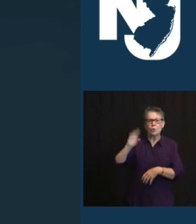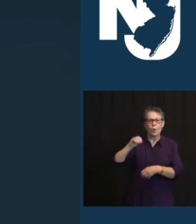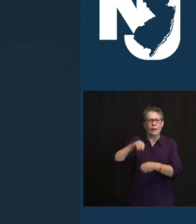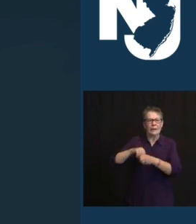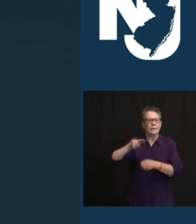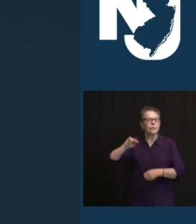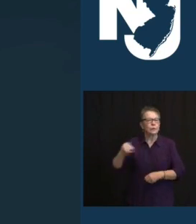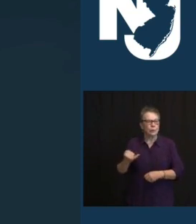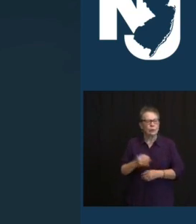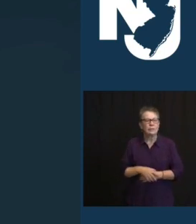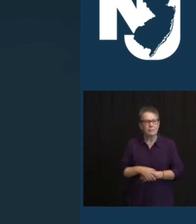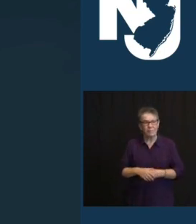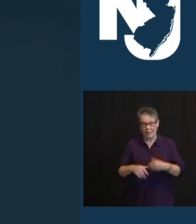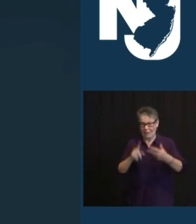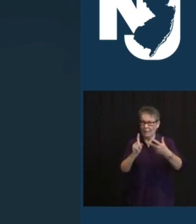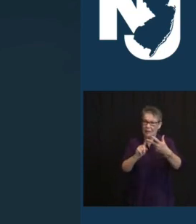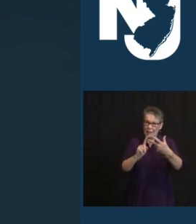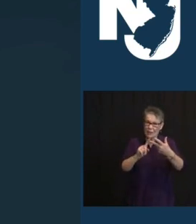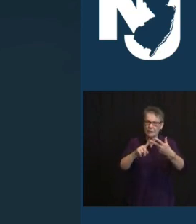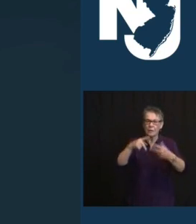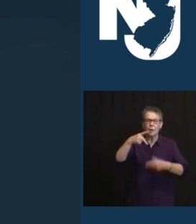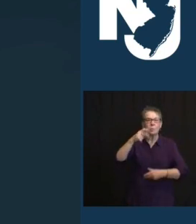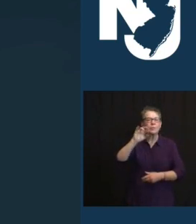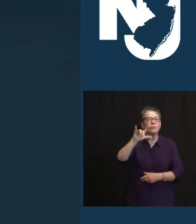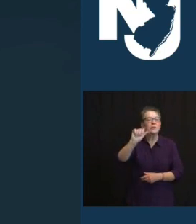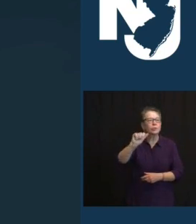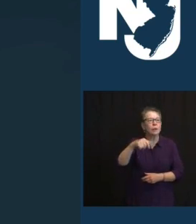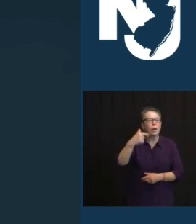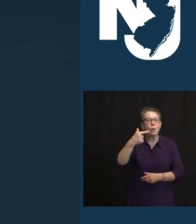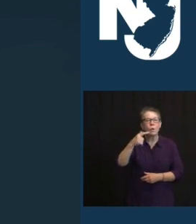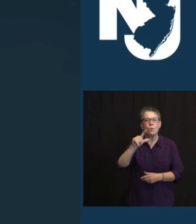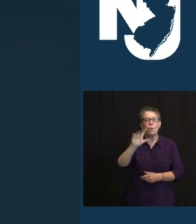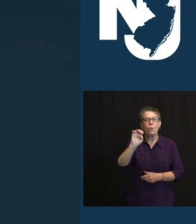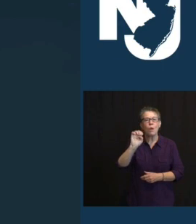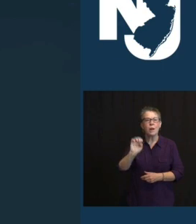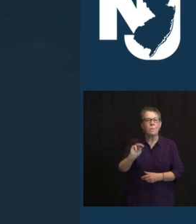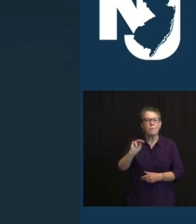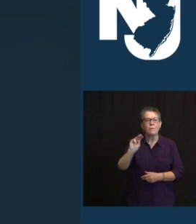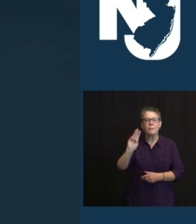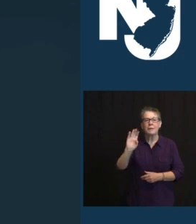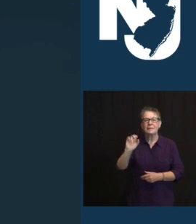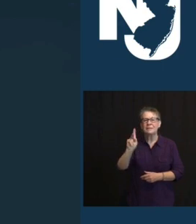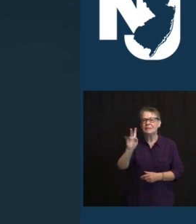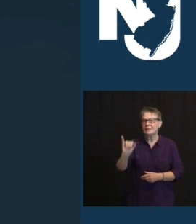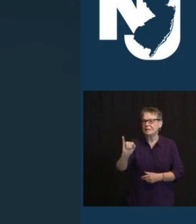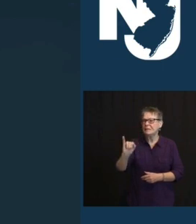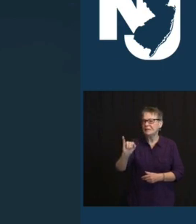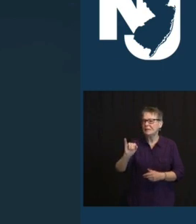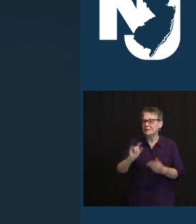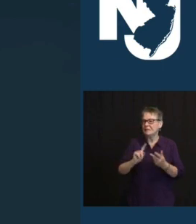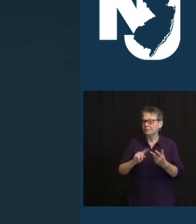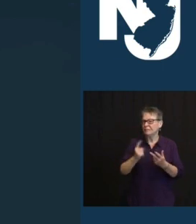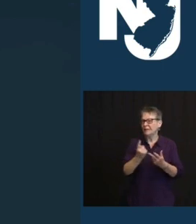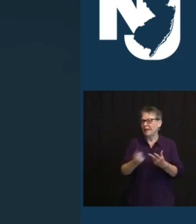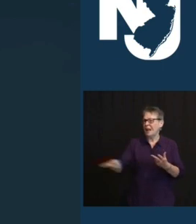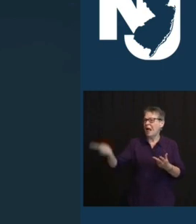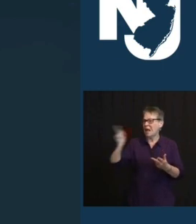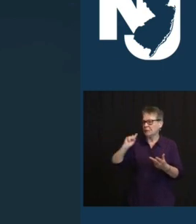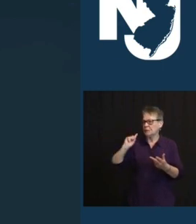PATRICIA GOLUMBESKI, WHO PASSED AWAY JUST A WEEK AGO, A WEEK AGO YESTERDAY, PARDON ME, AT THE AGE OF 77.